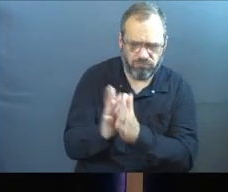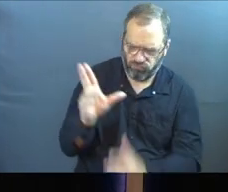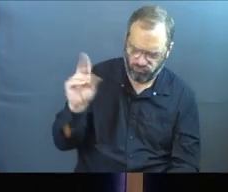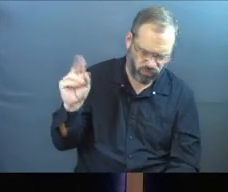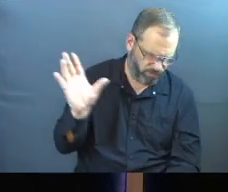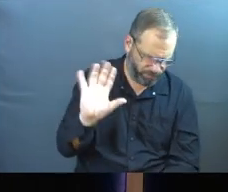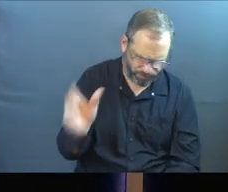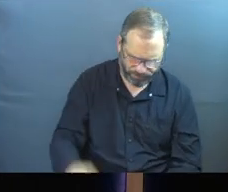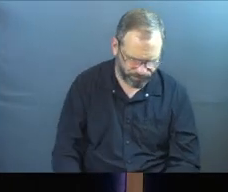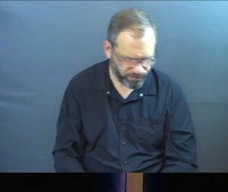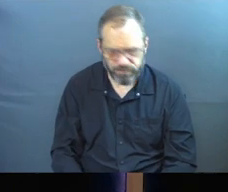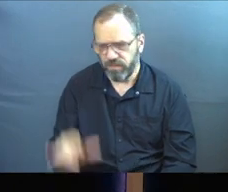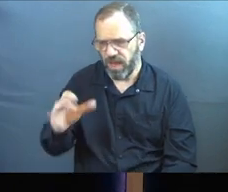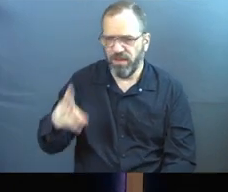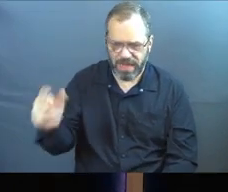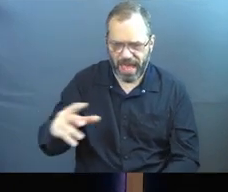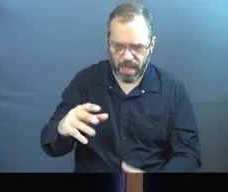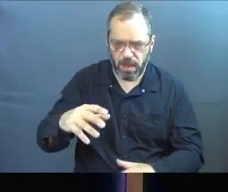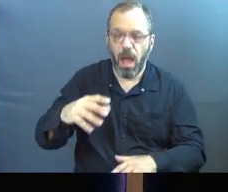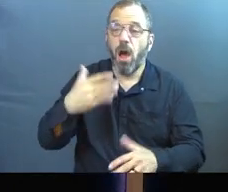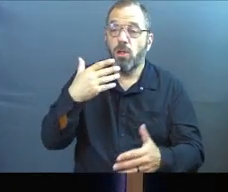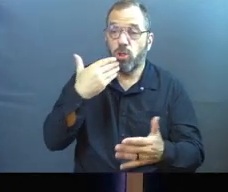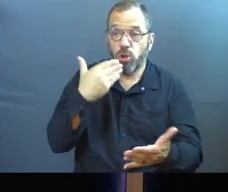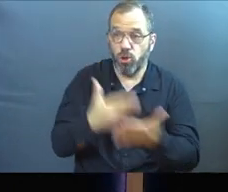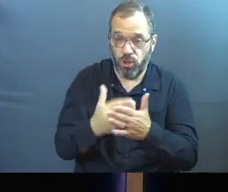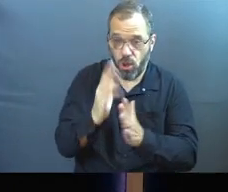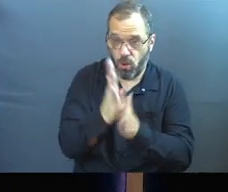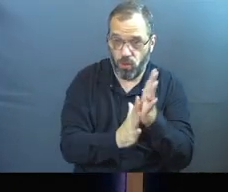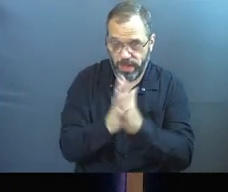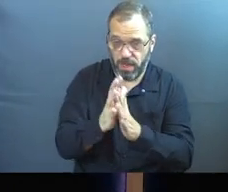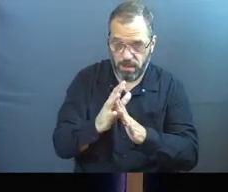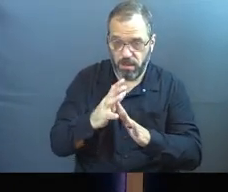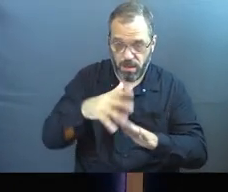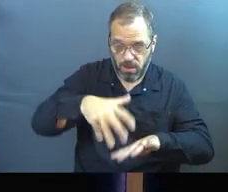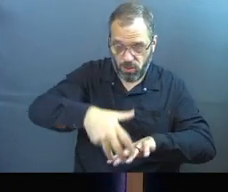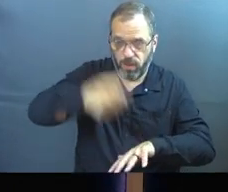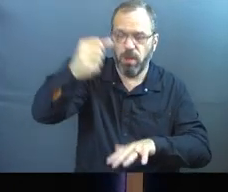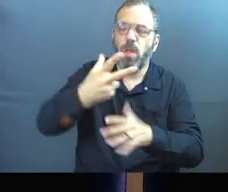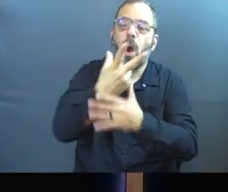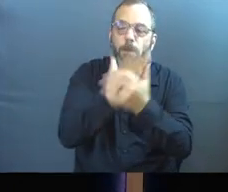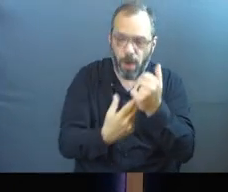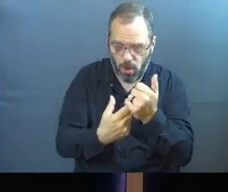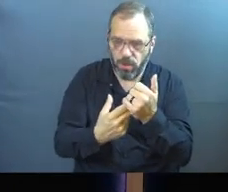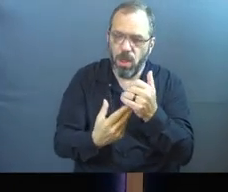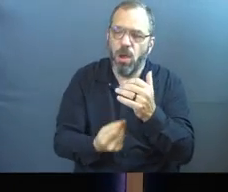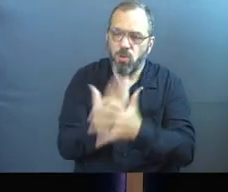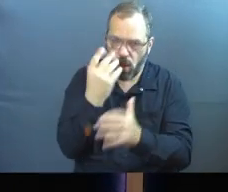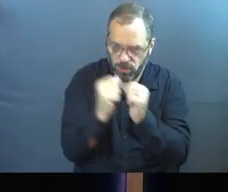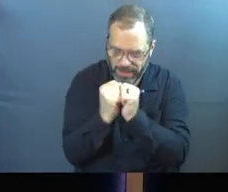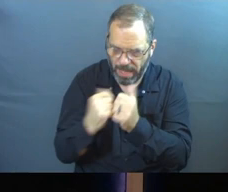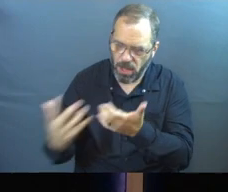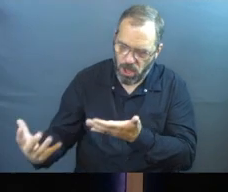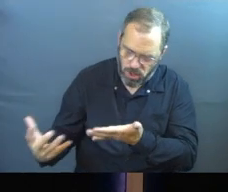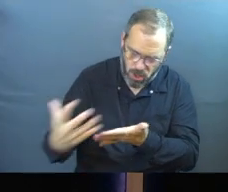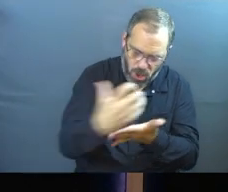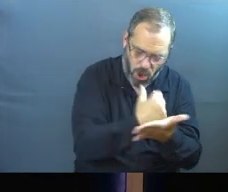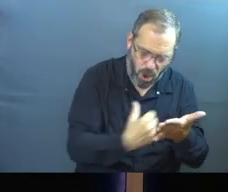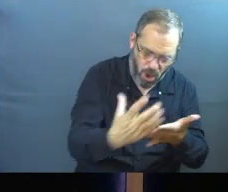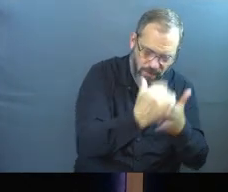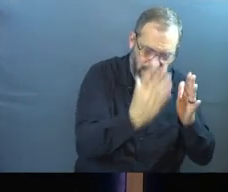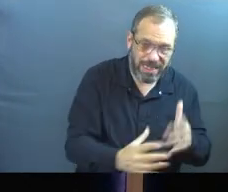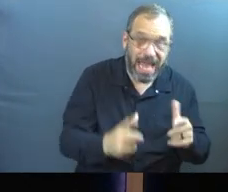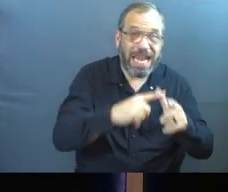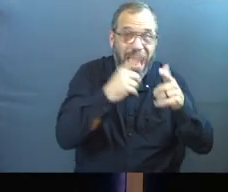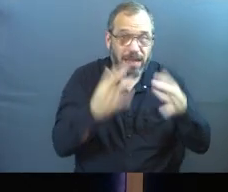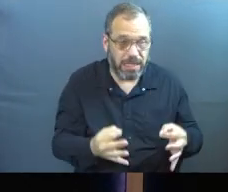No, he replied. If you do, you'll uproot the wheat. Let both grow together until the harvest. Then I will tell the harvesters